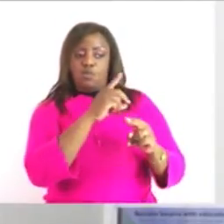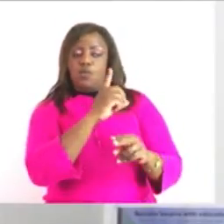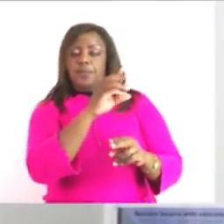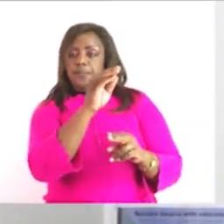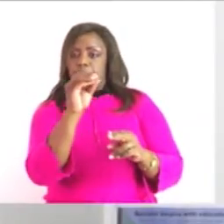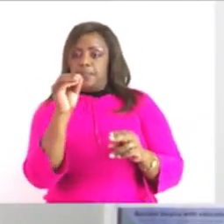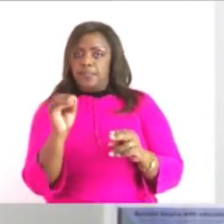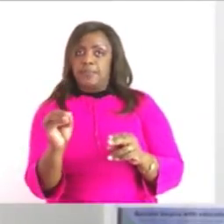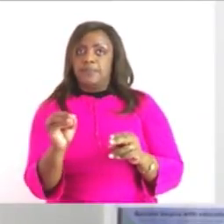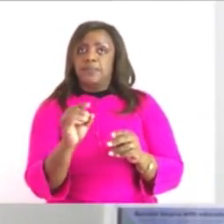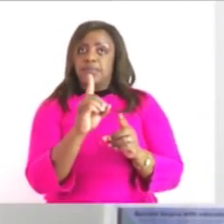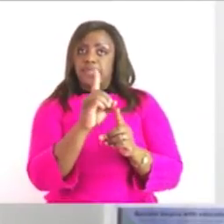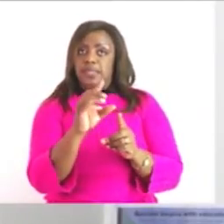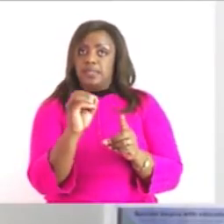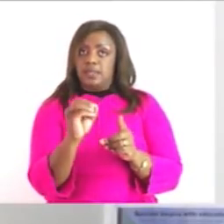6 is 4